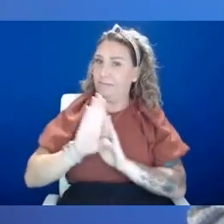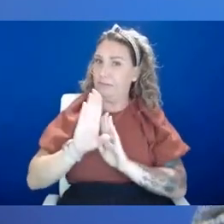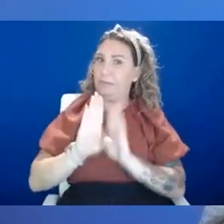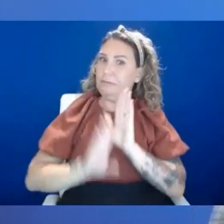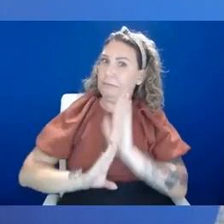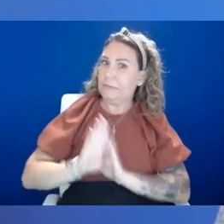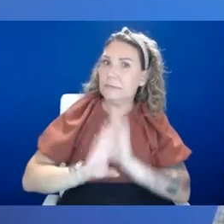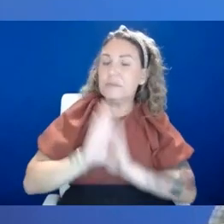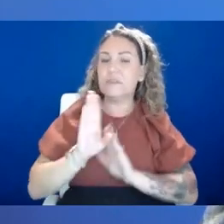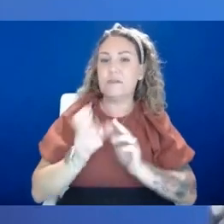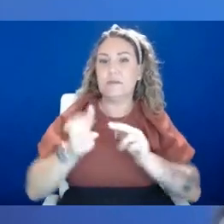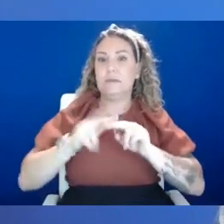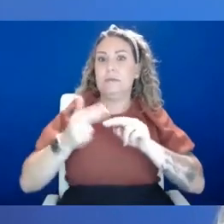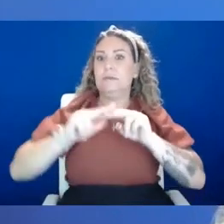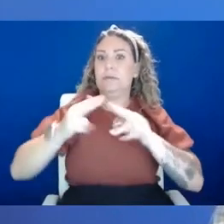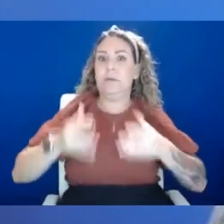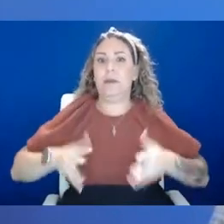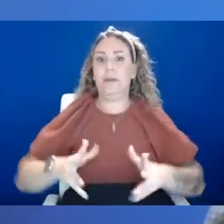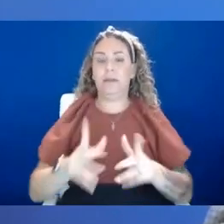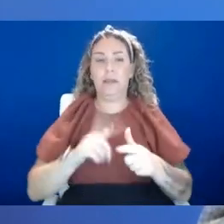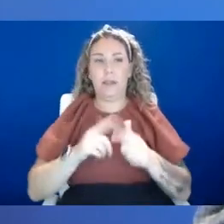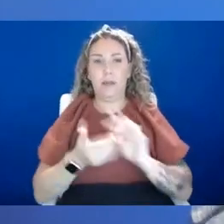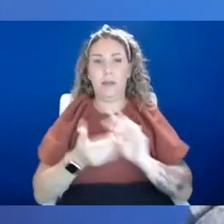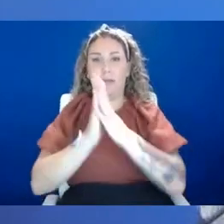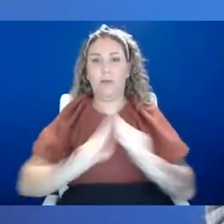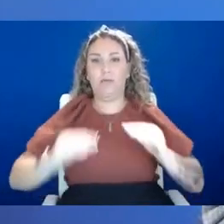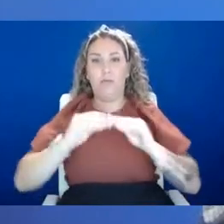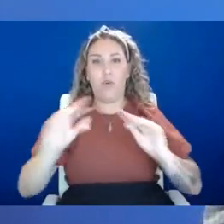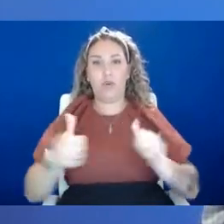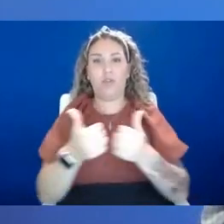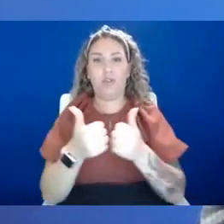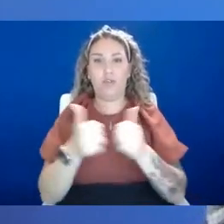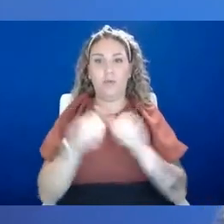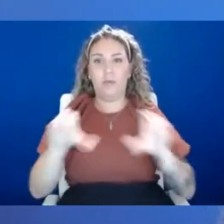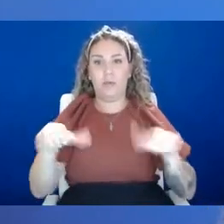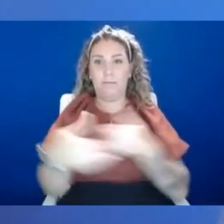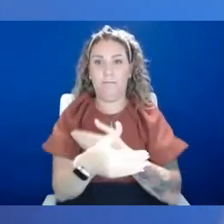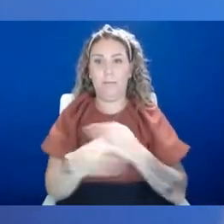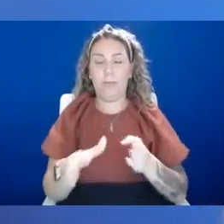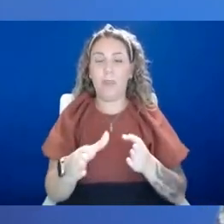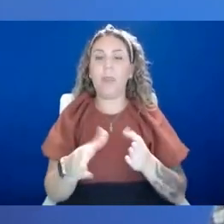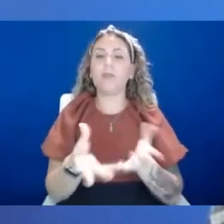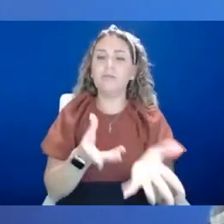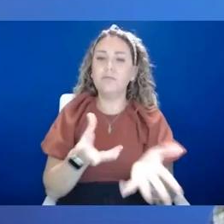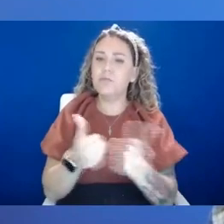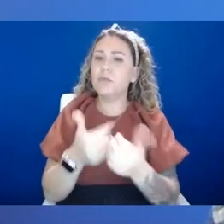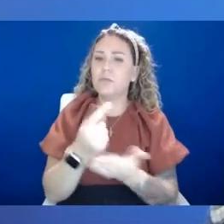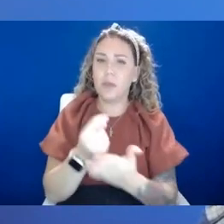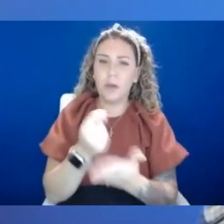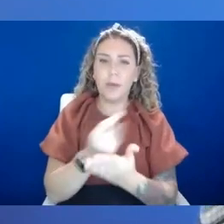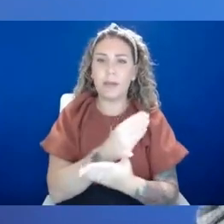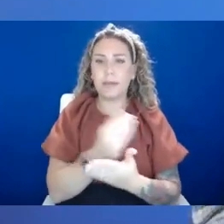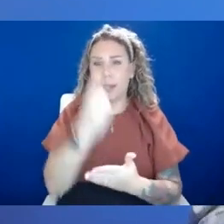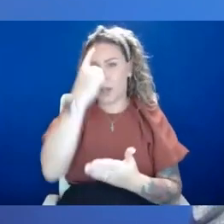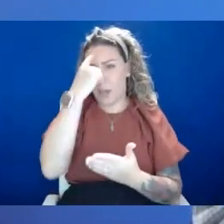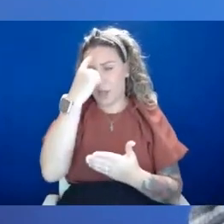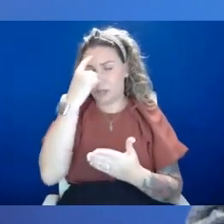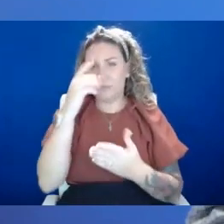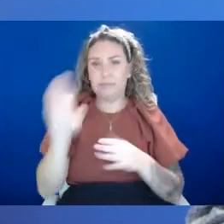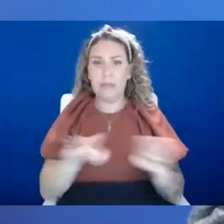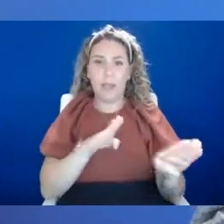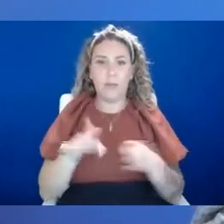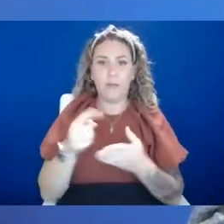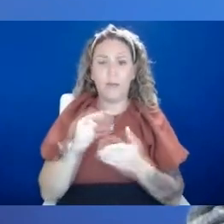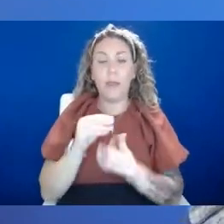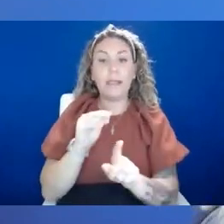even more challenging than to, to jump back into the classroom setting. So working with a therapist and doing cognitive behavioral therapy, what we call exposure therapy